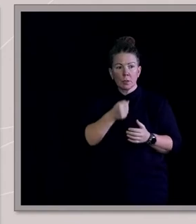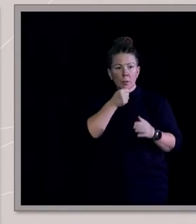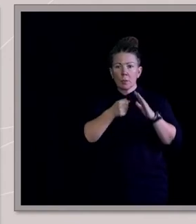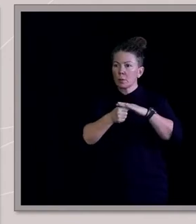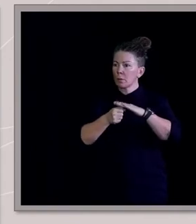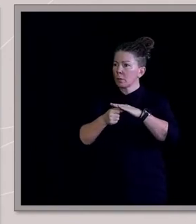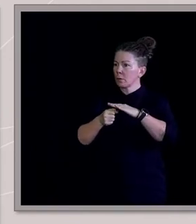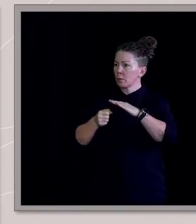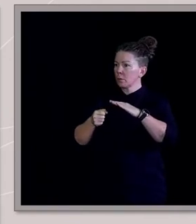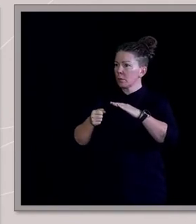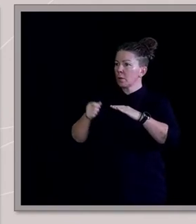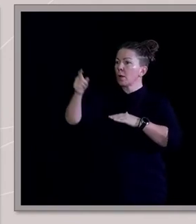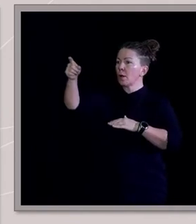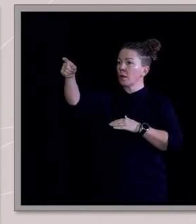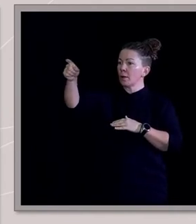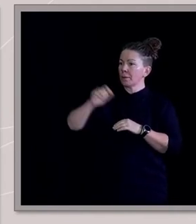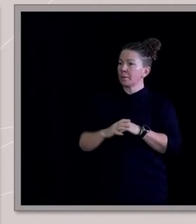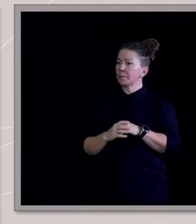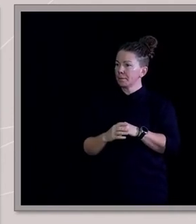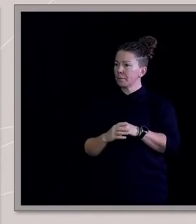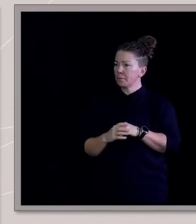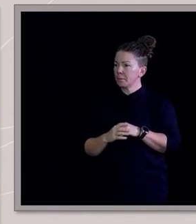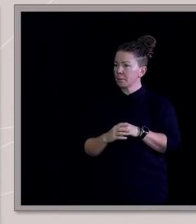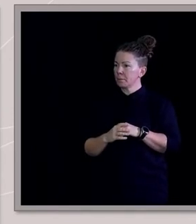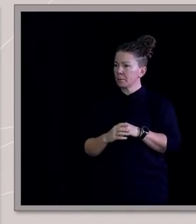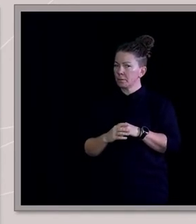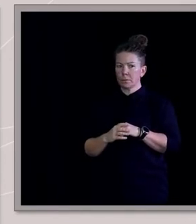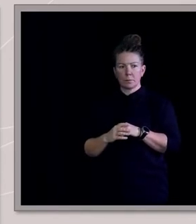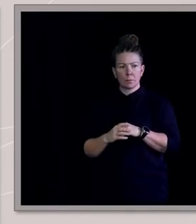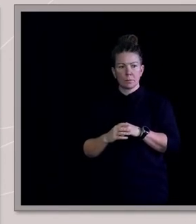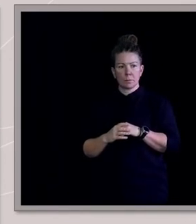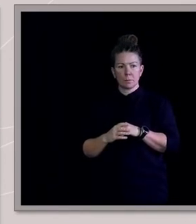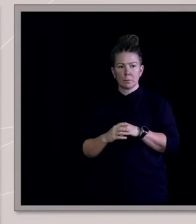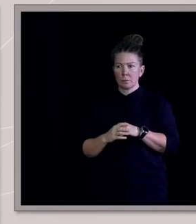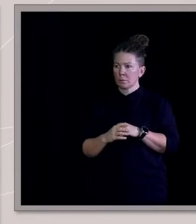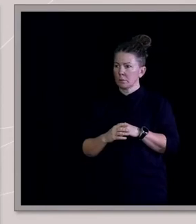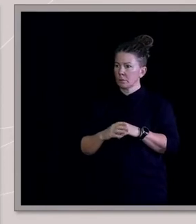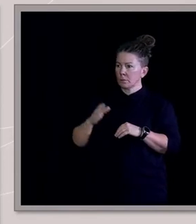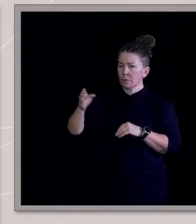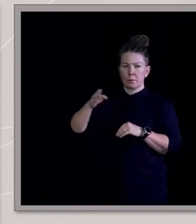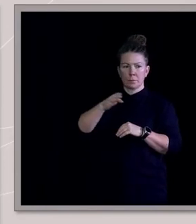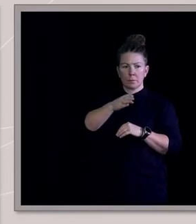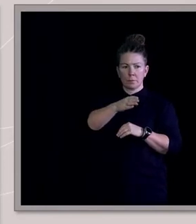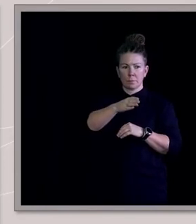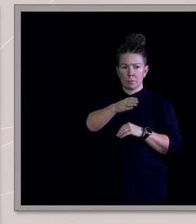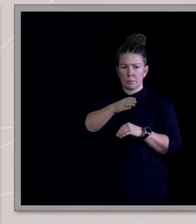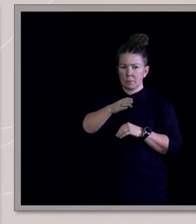Or is it someone else? Okay. I I'm on. Tom, I've got a hand up. I'm very, very straight right here.